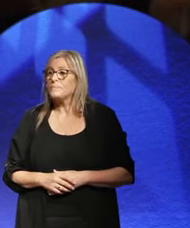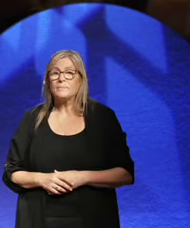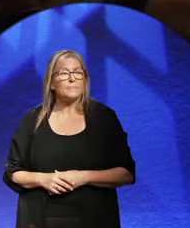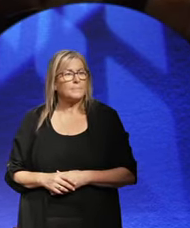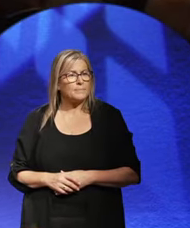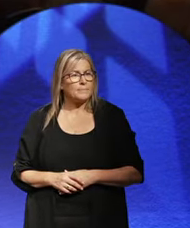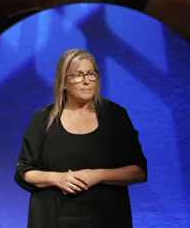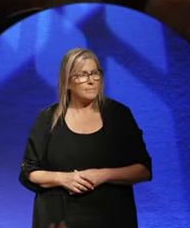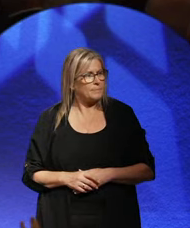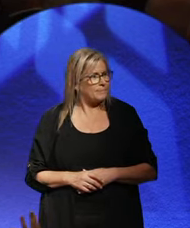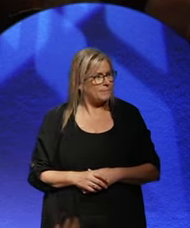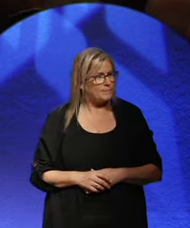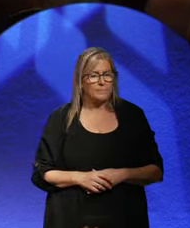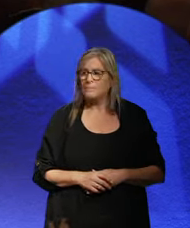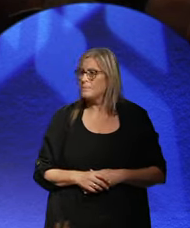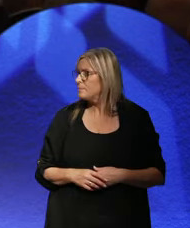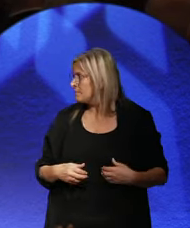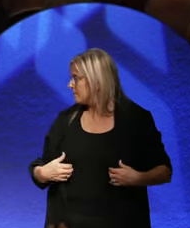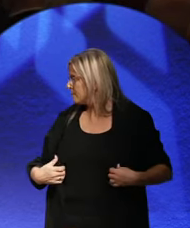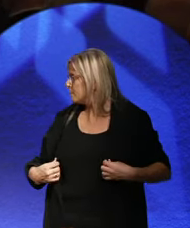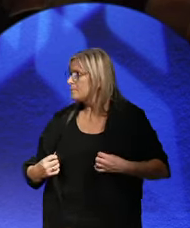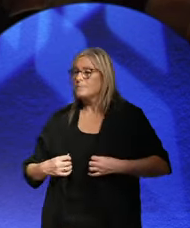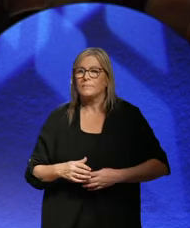Plenty of hands up. Robing Mike.